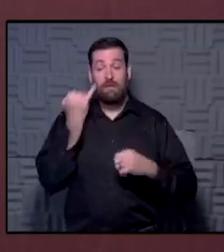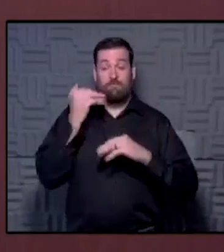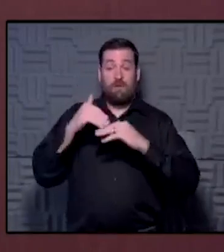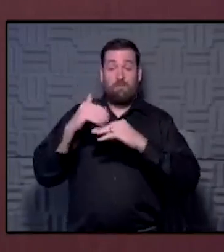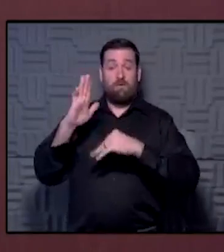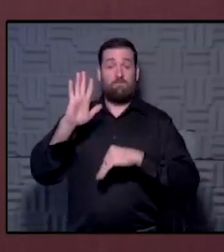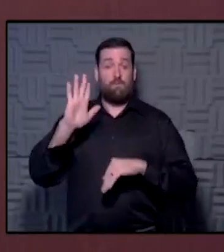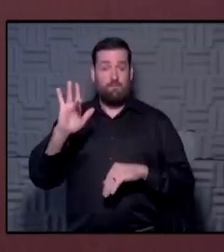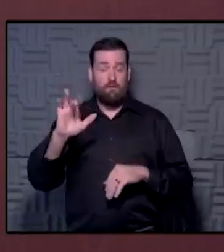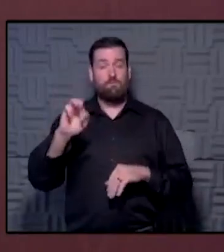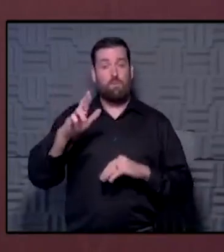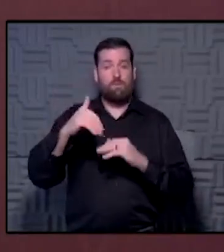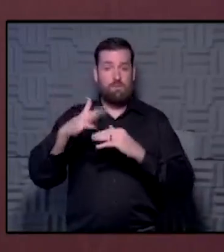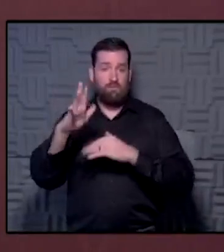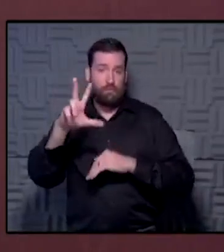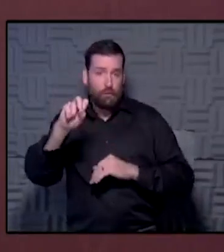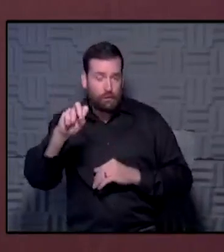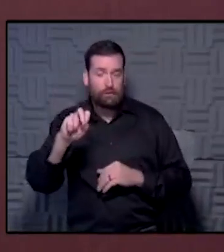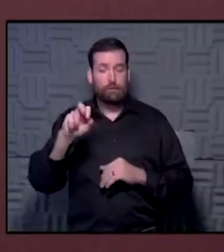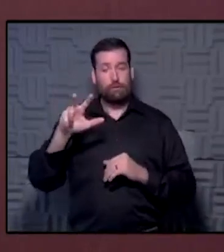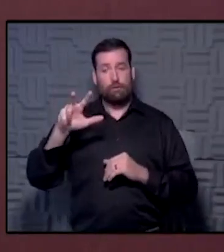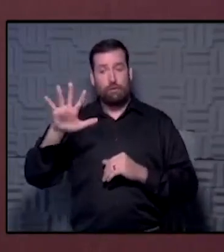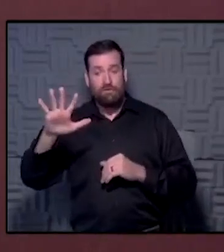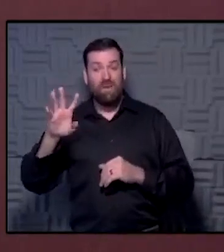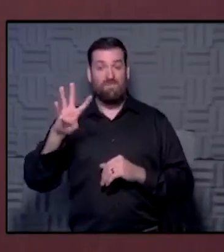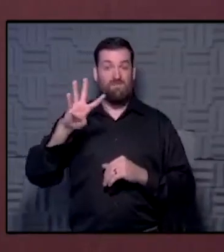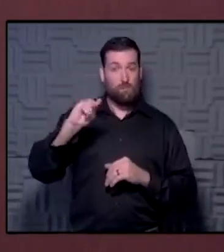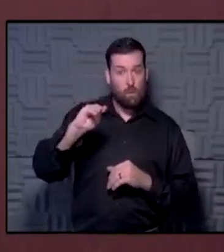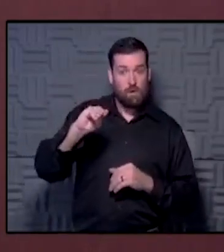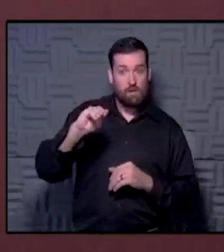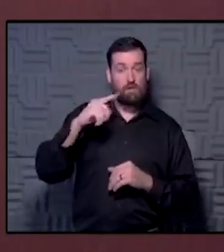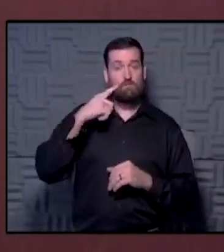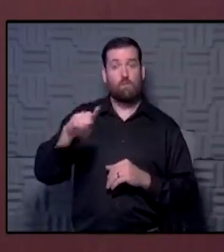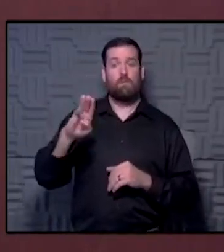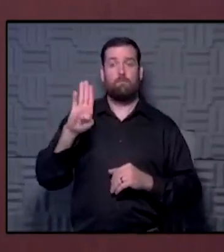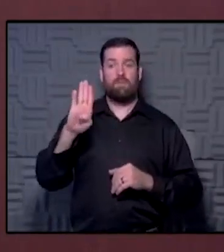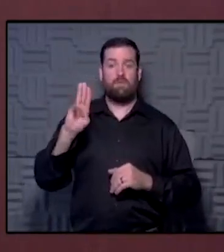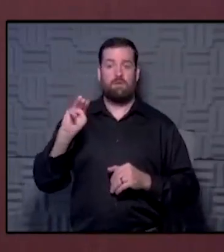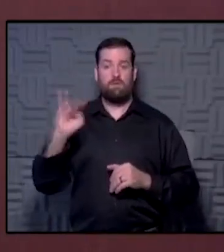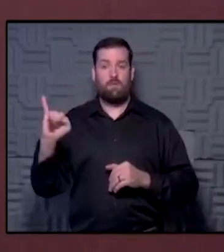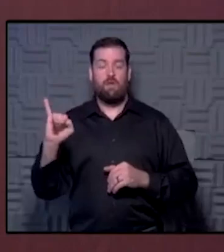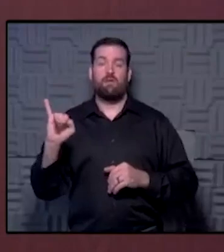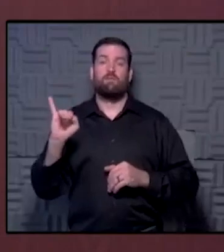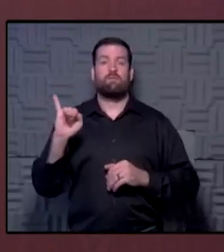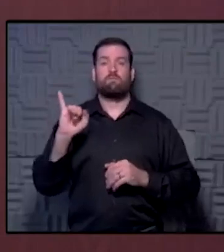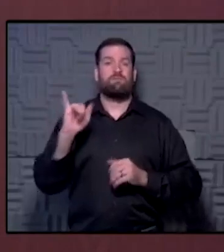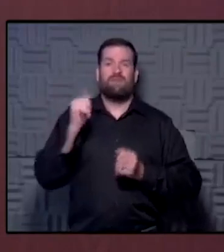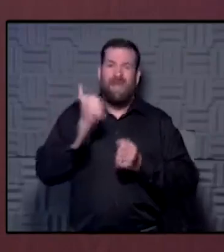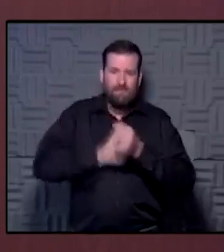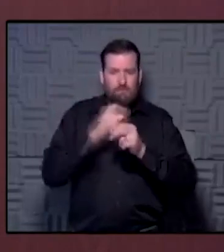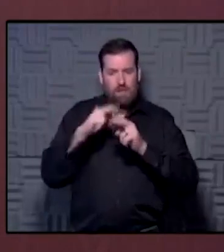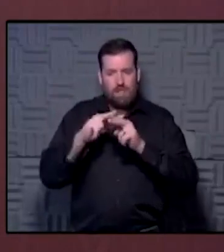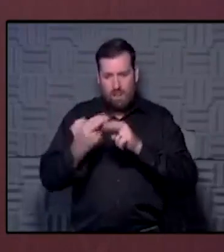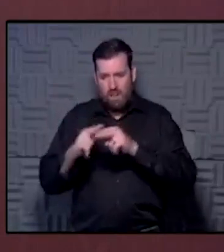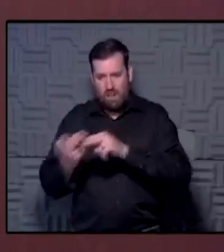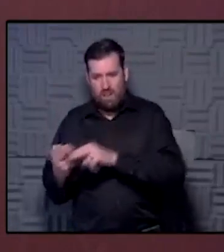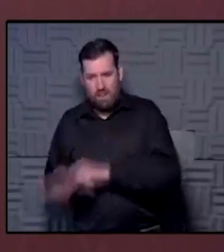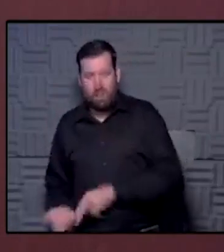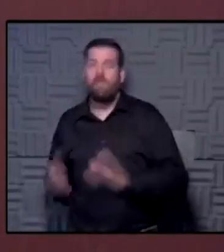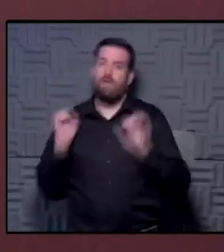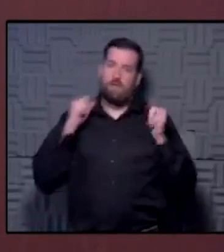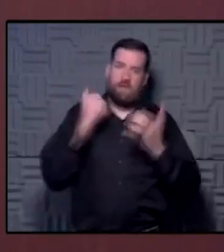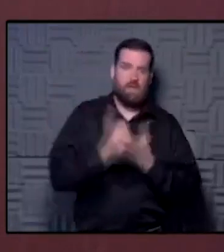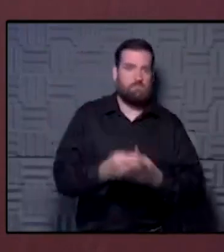25 or you're above 30, if you're above 35 or even 40 in terms of body mass index, I think every little bit can make the cancer worse. I the difference.